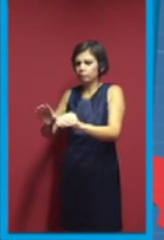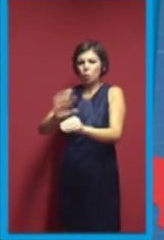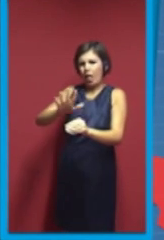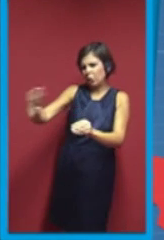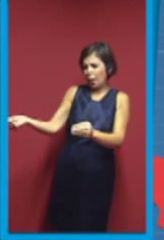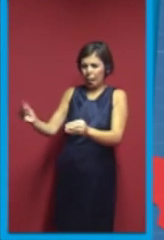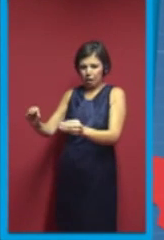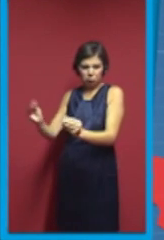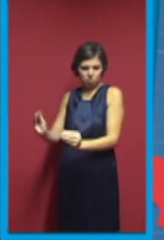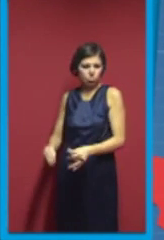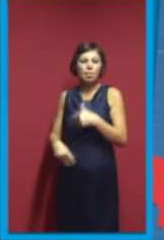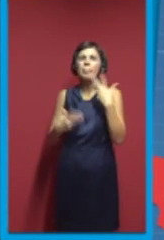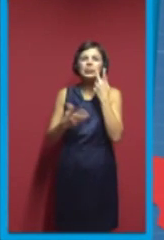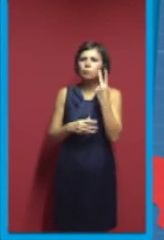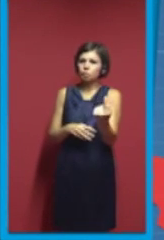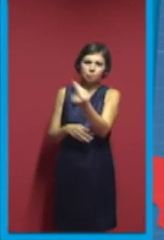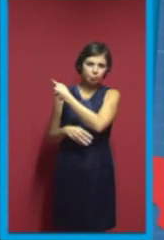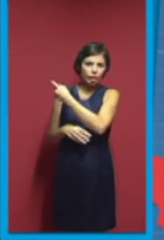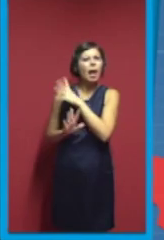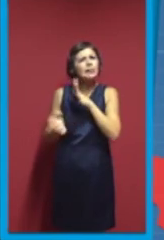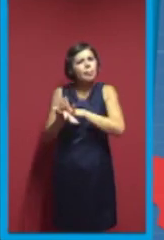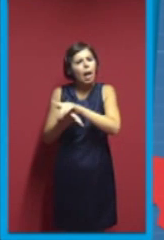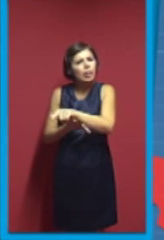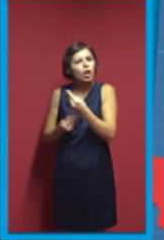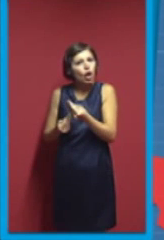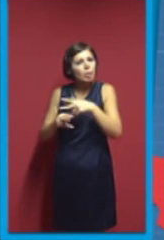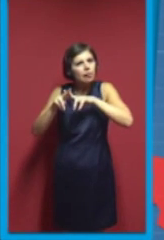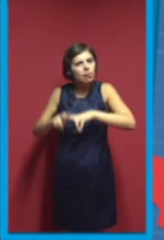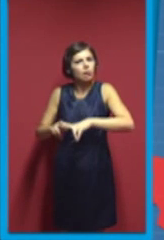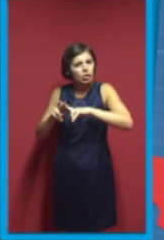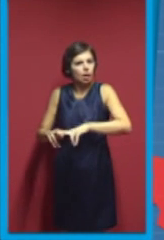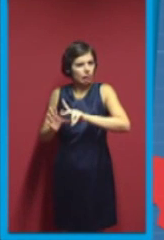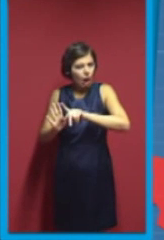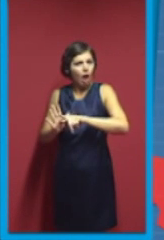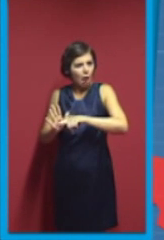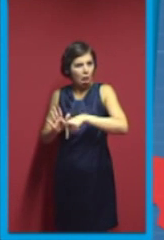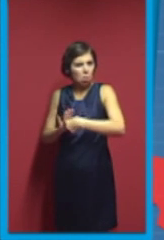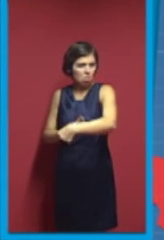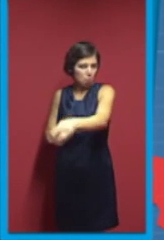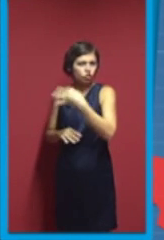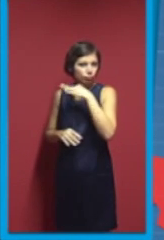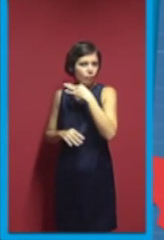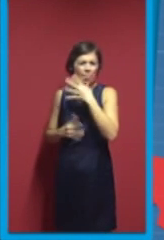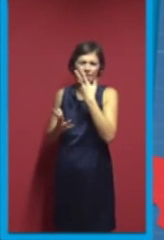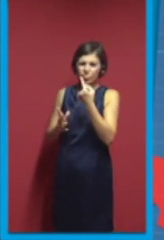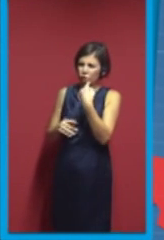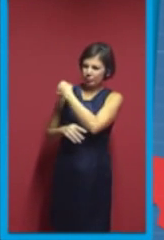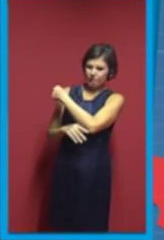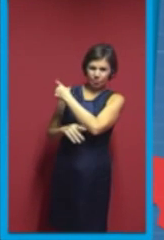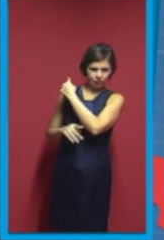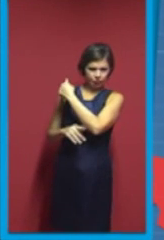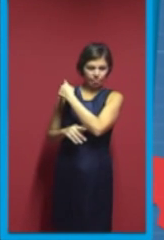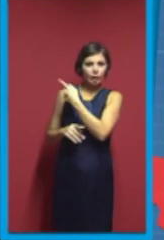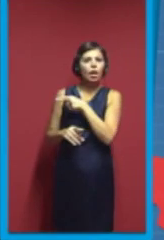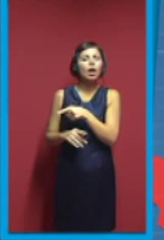father of Bits from Byte's RepMan, which now is 3D Systems Cube 3 or something like that.